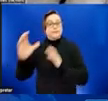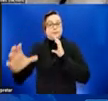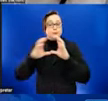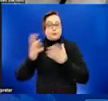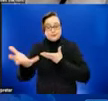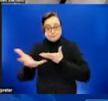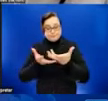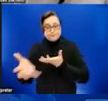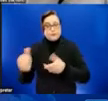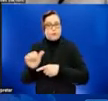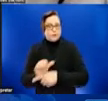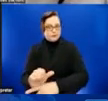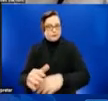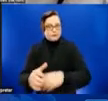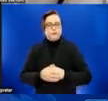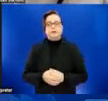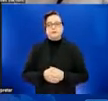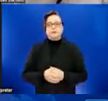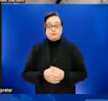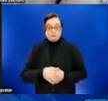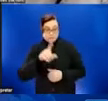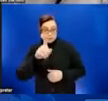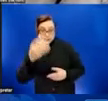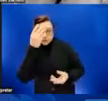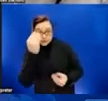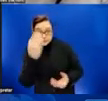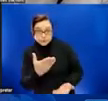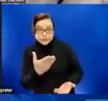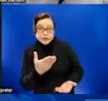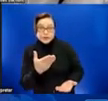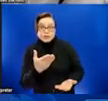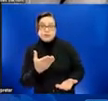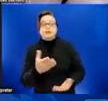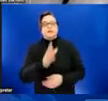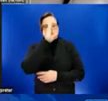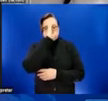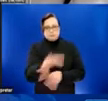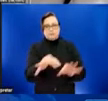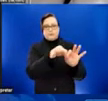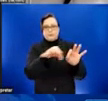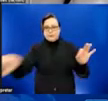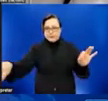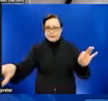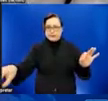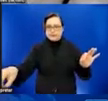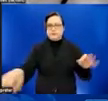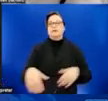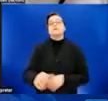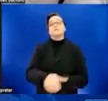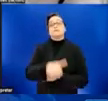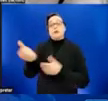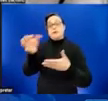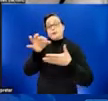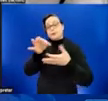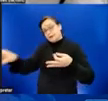need information have it accessible in plain language as well as in multiple languages. Next slide,